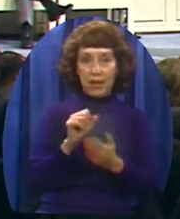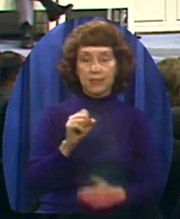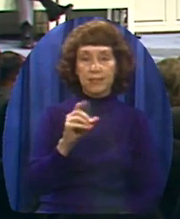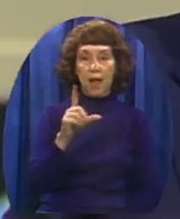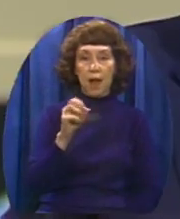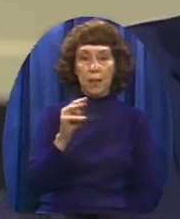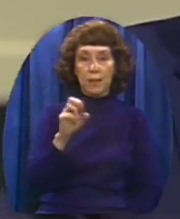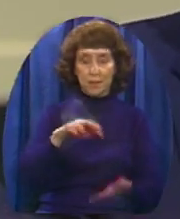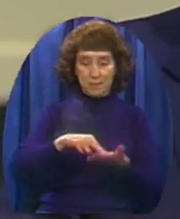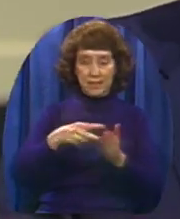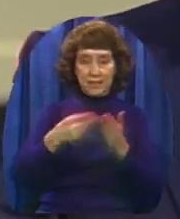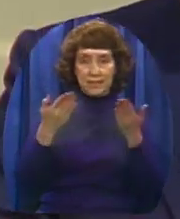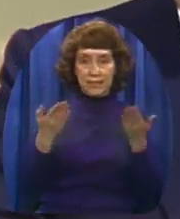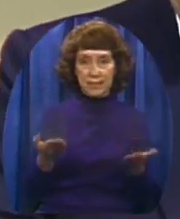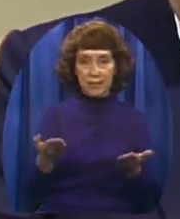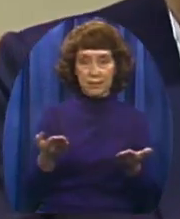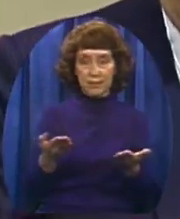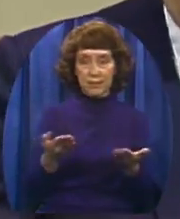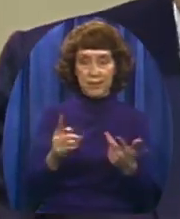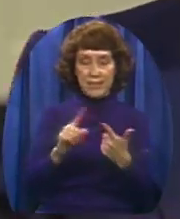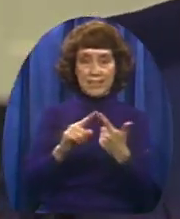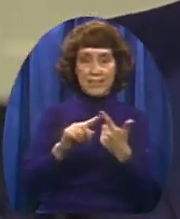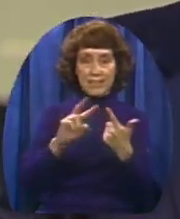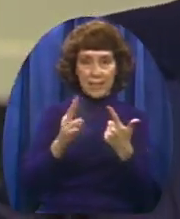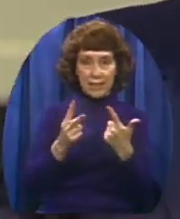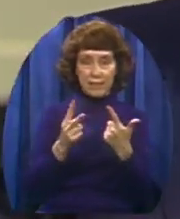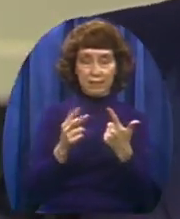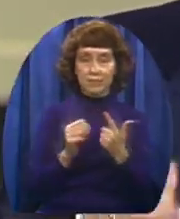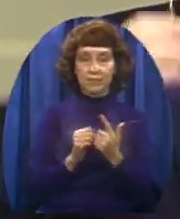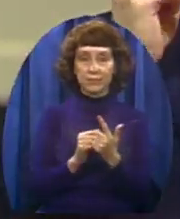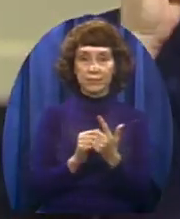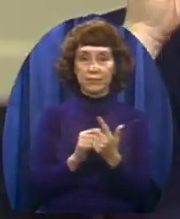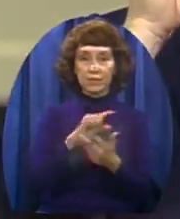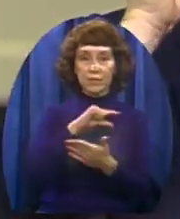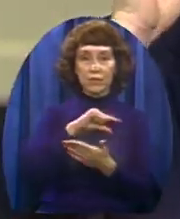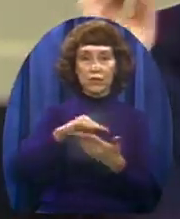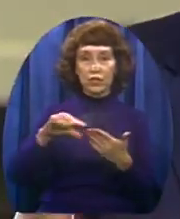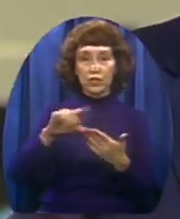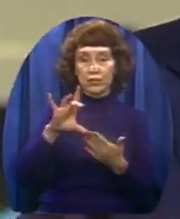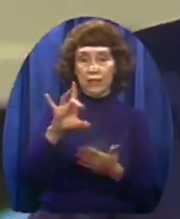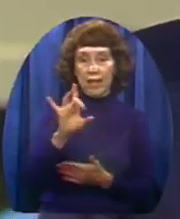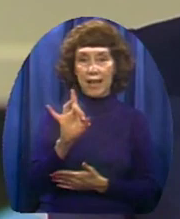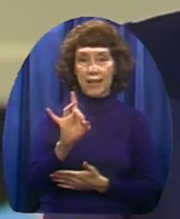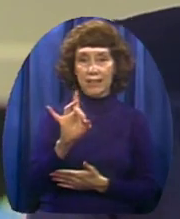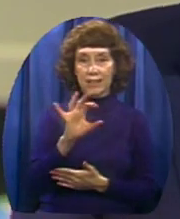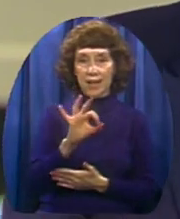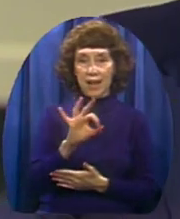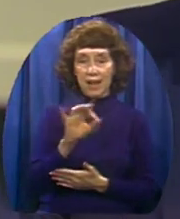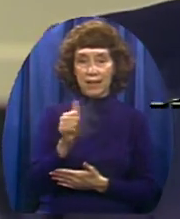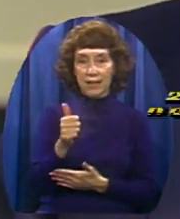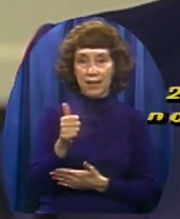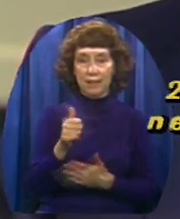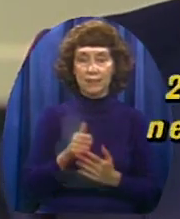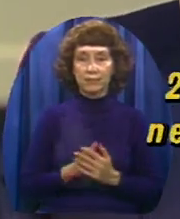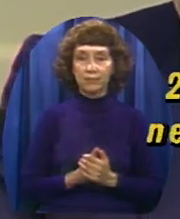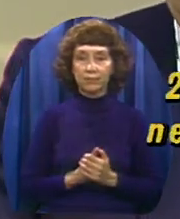about here Secondly This one is verses 8, 9, and 10